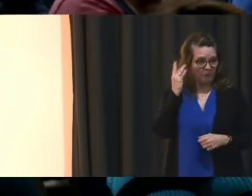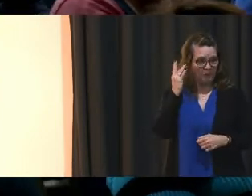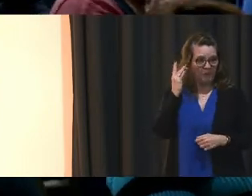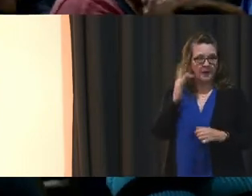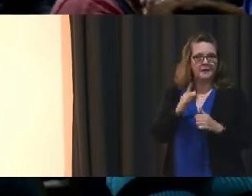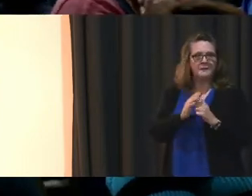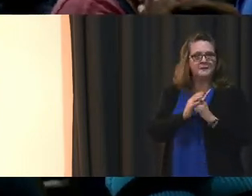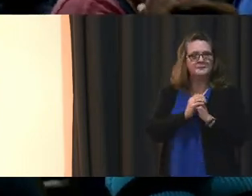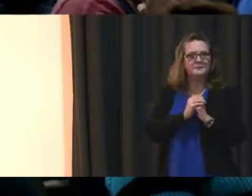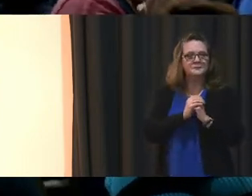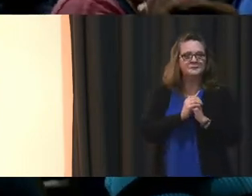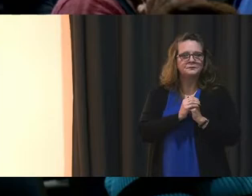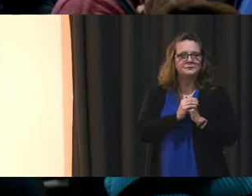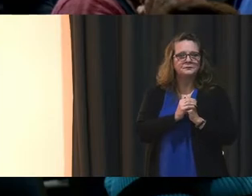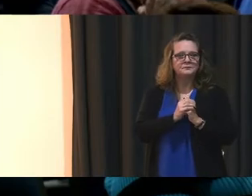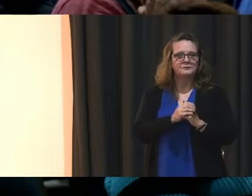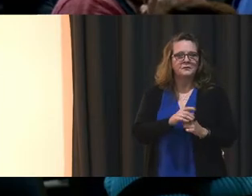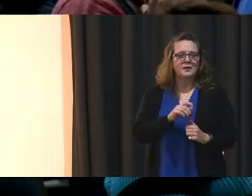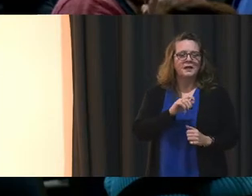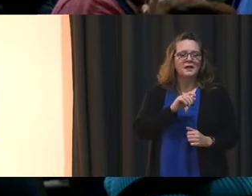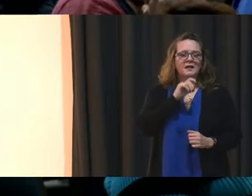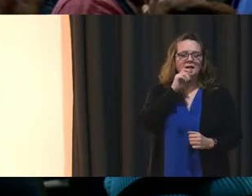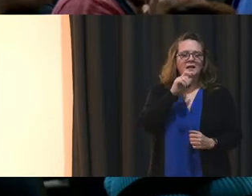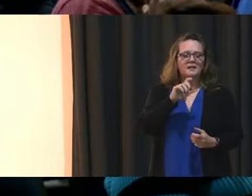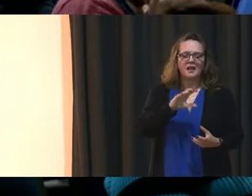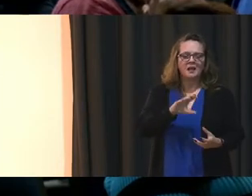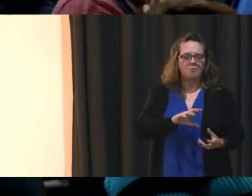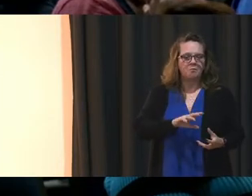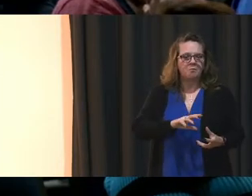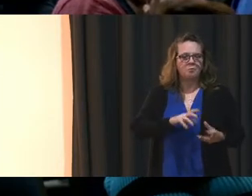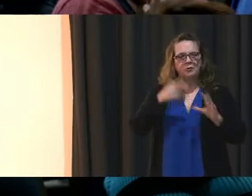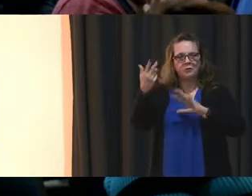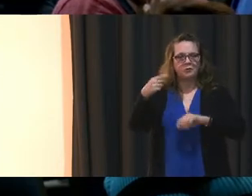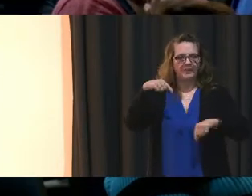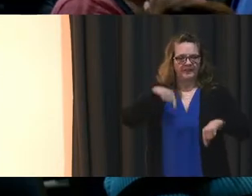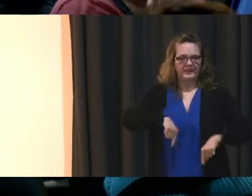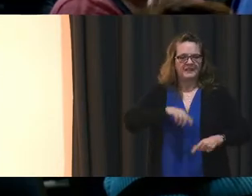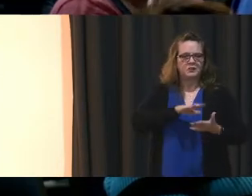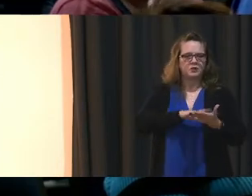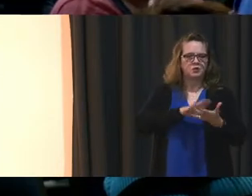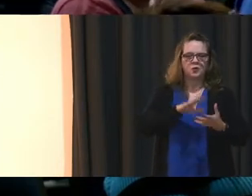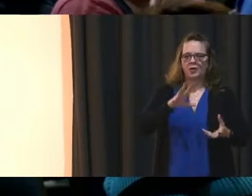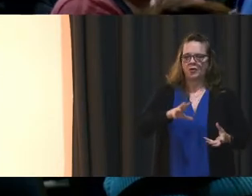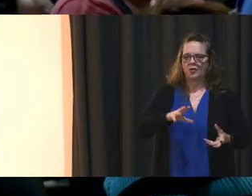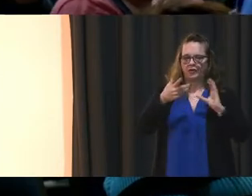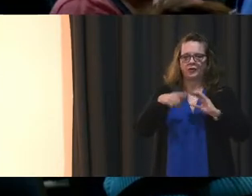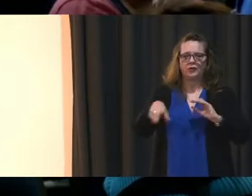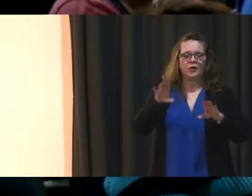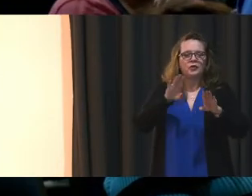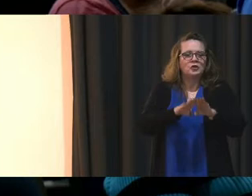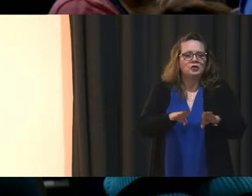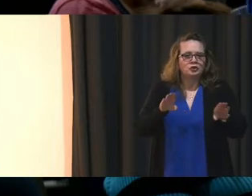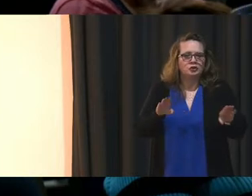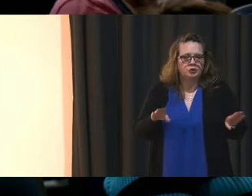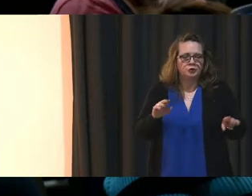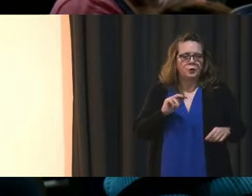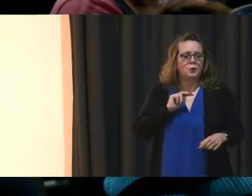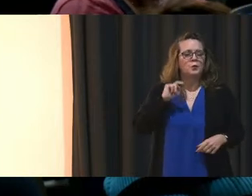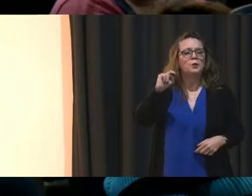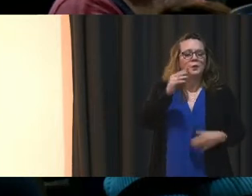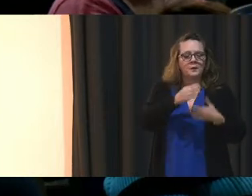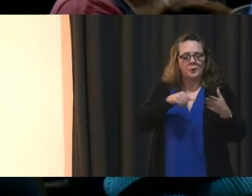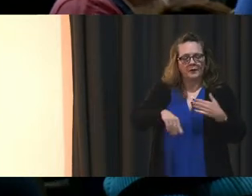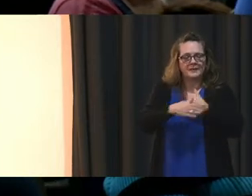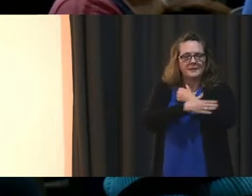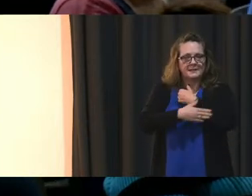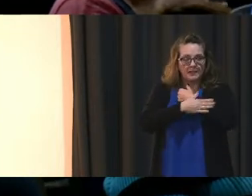Because they, not only did they screw, potentially screw High Point, they have screwed the children in the northern part of the county.